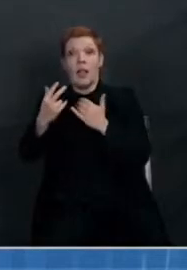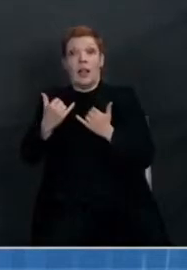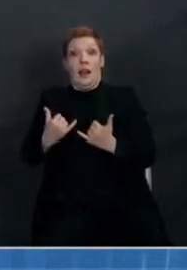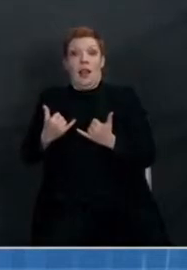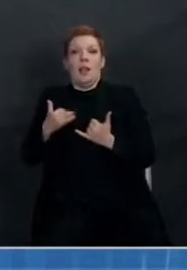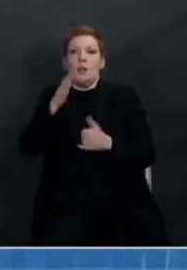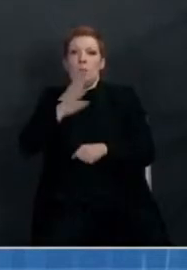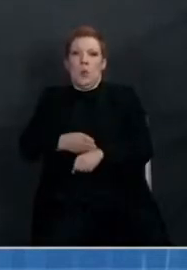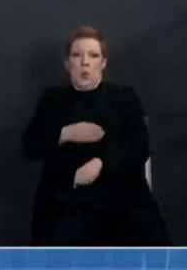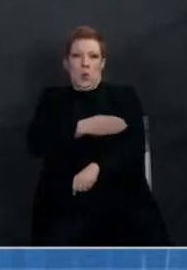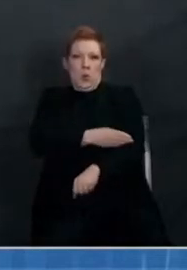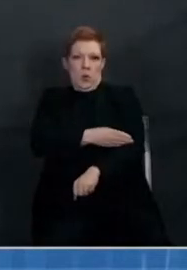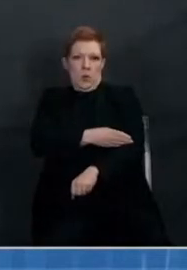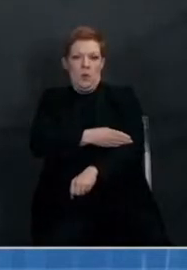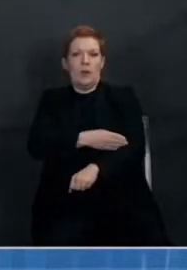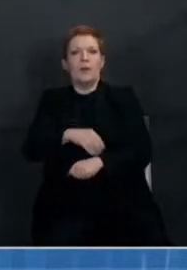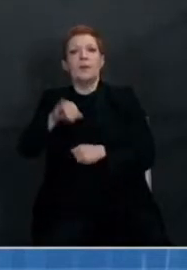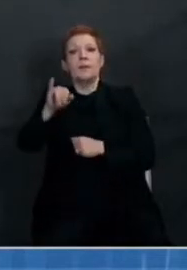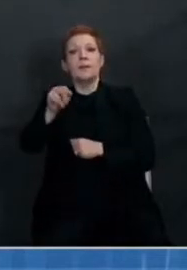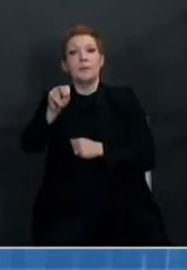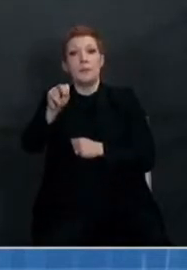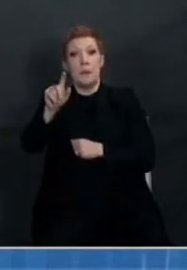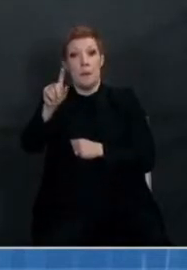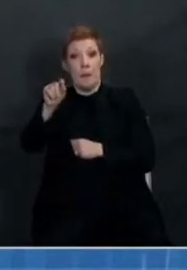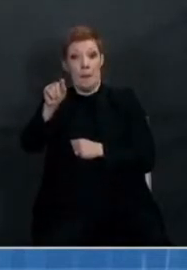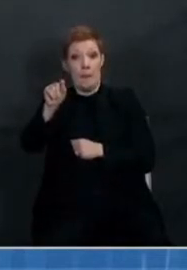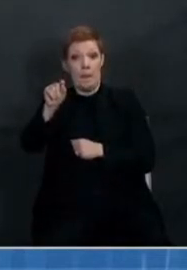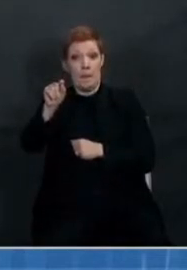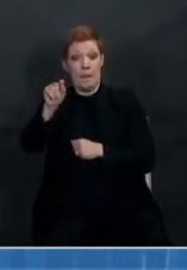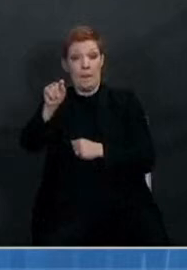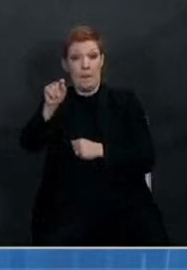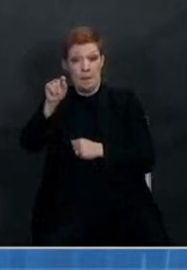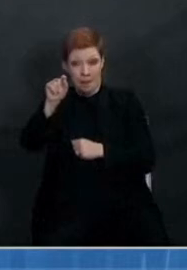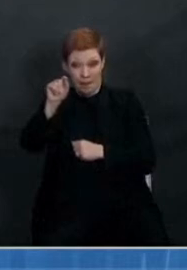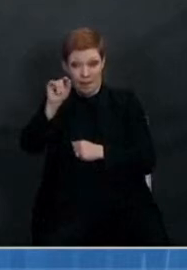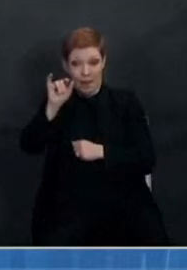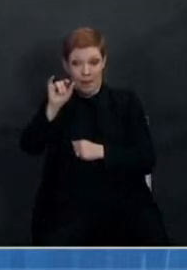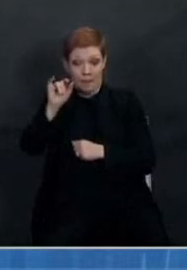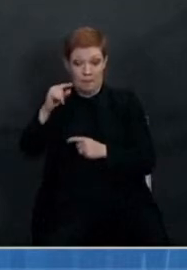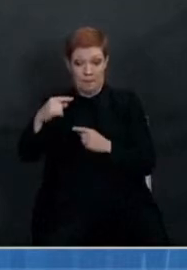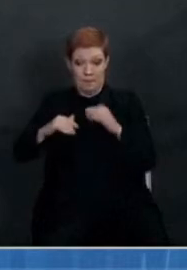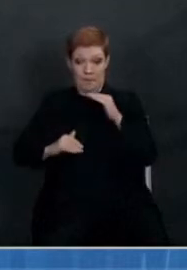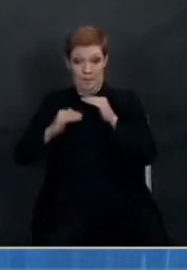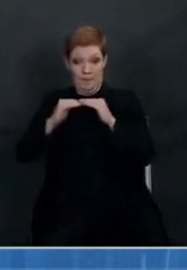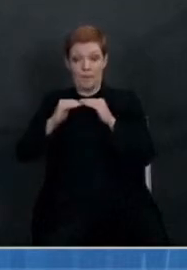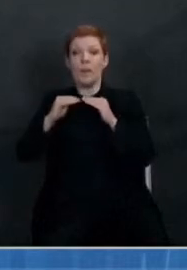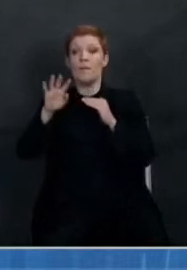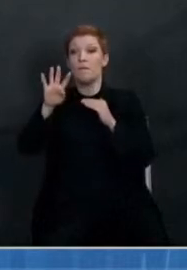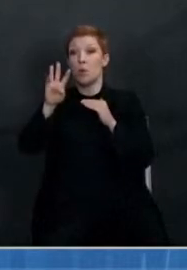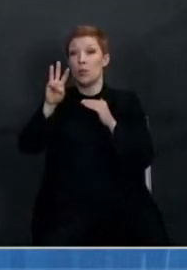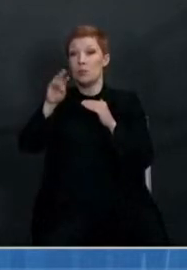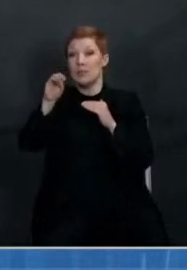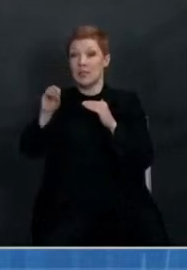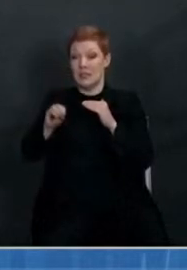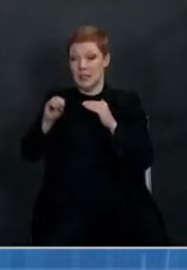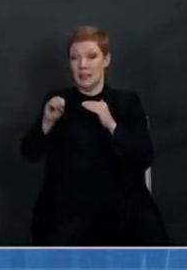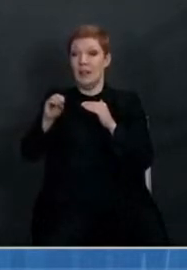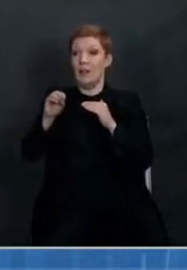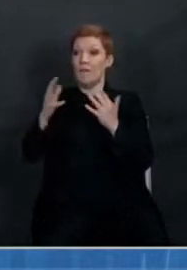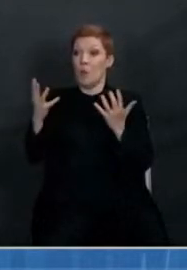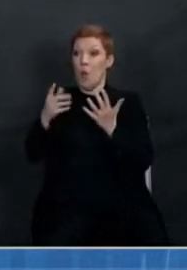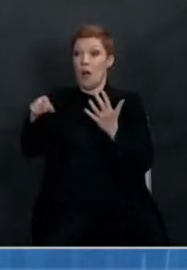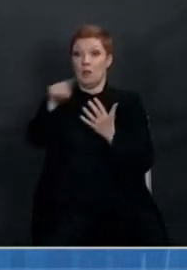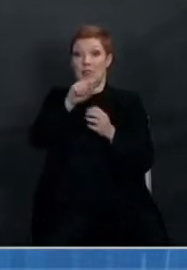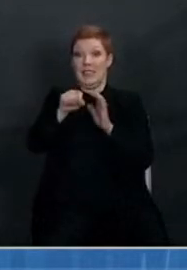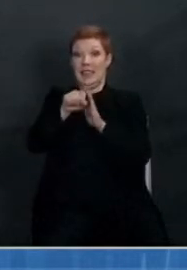On January 20th, states had administered 46% of their inventory. Today,